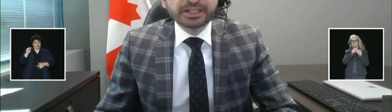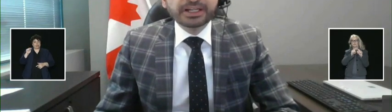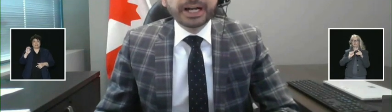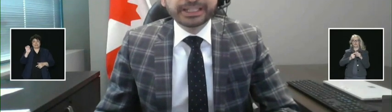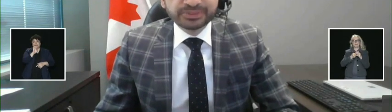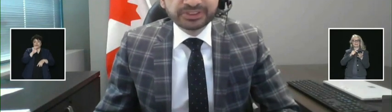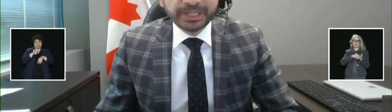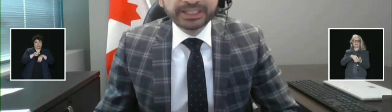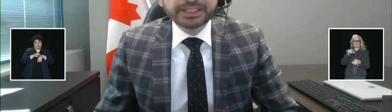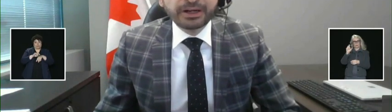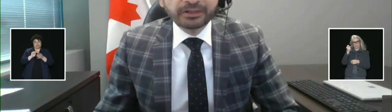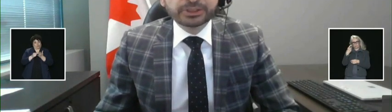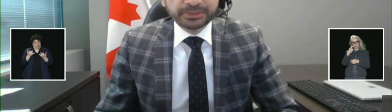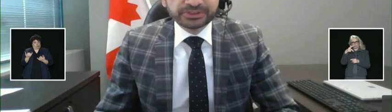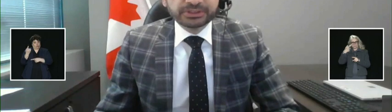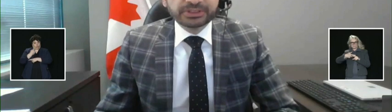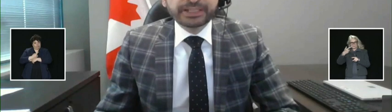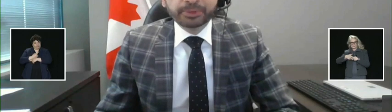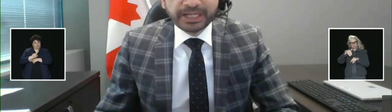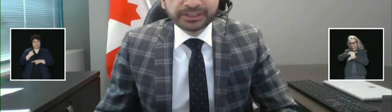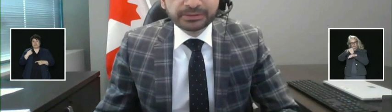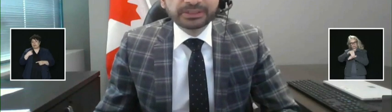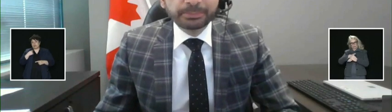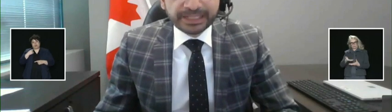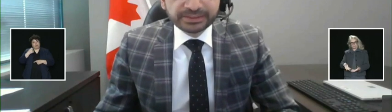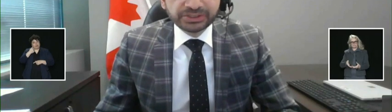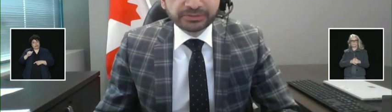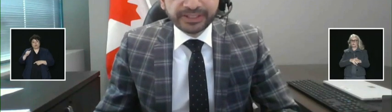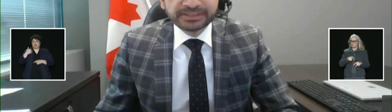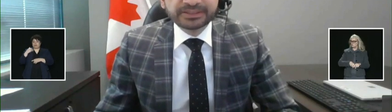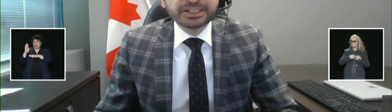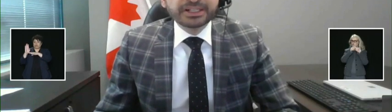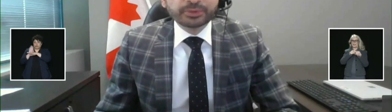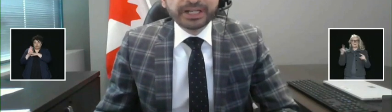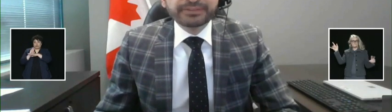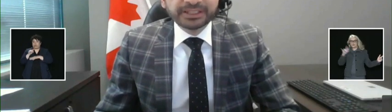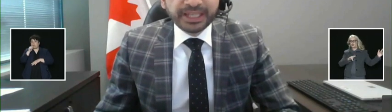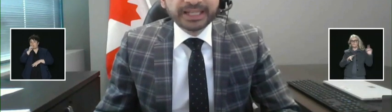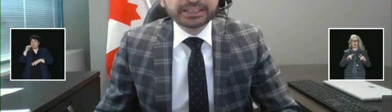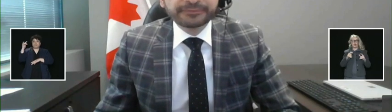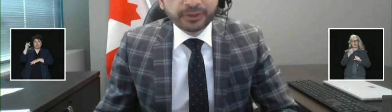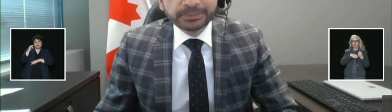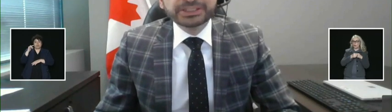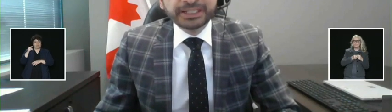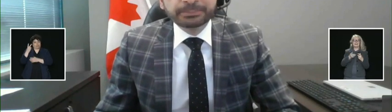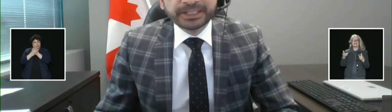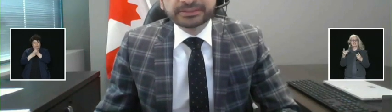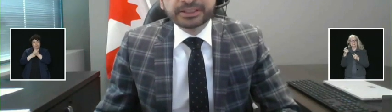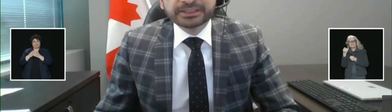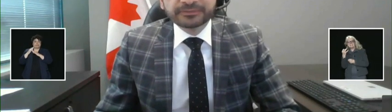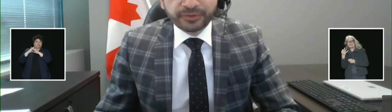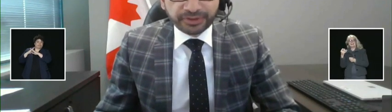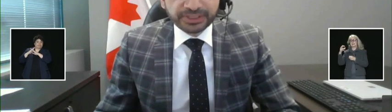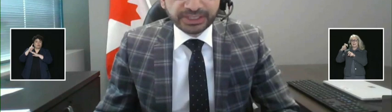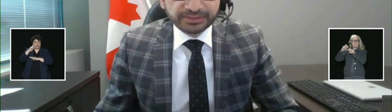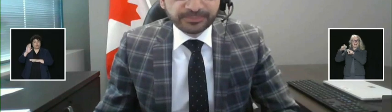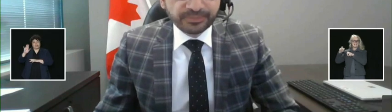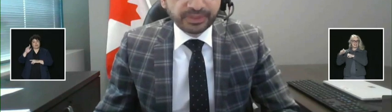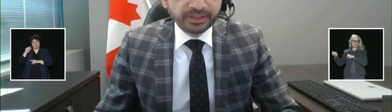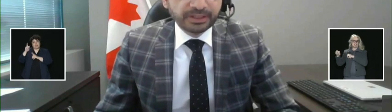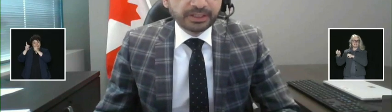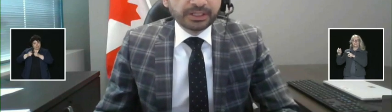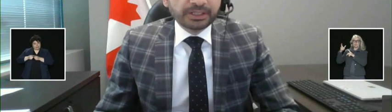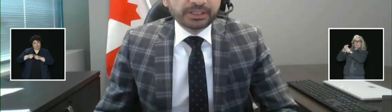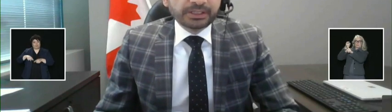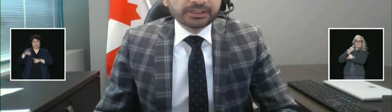I am suspending all commercial and private passenger flights arriving in Canada from India and Pakistan for 30